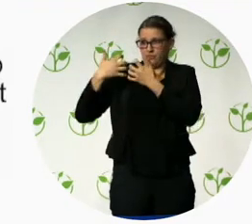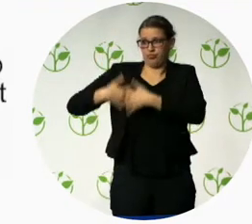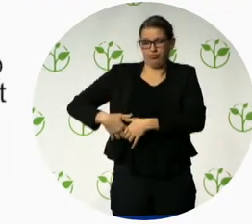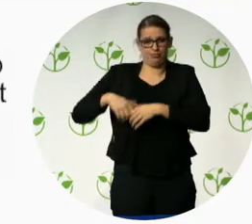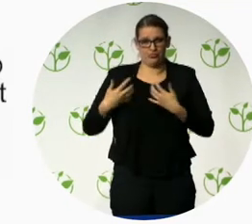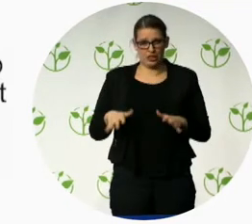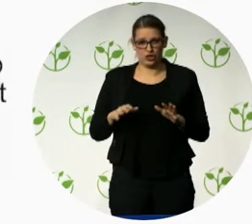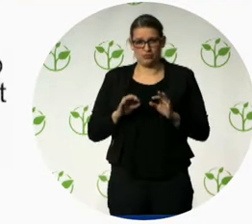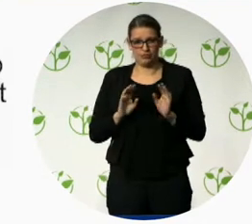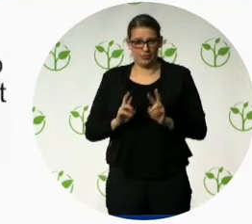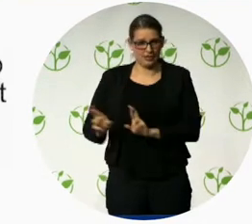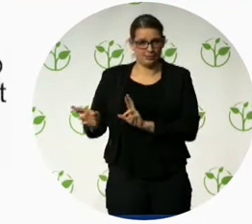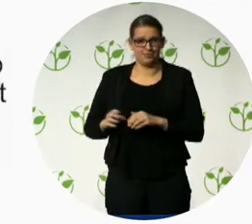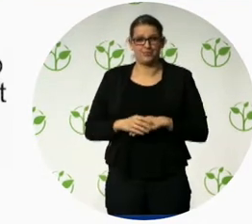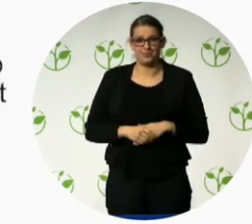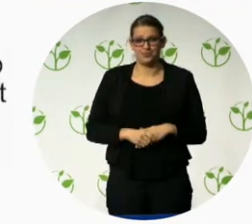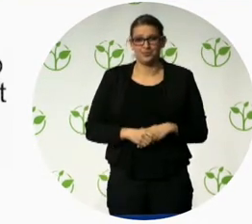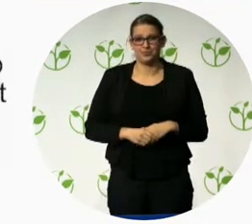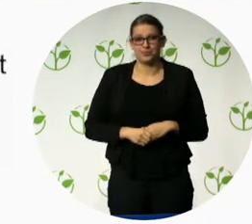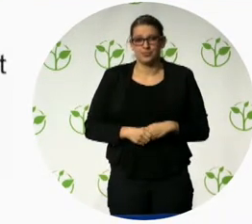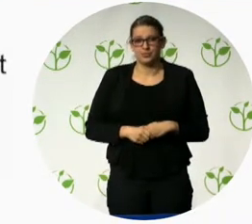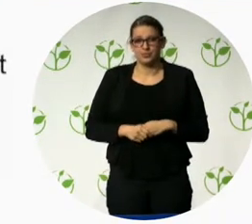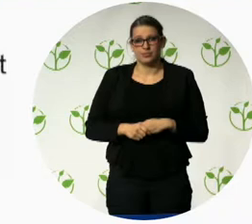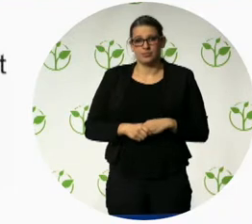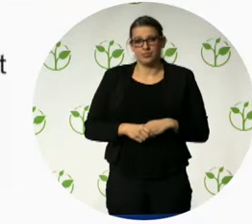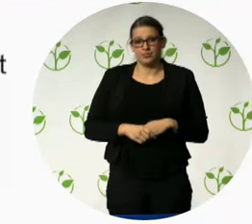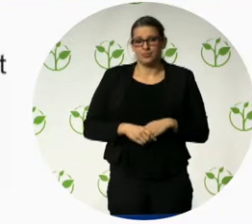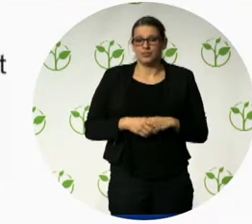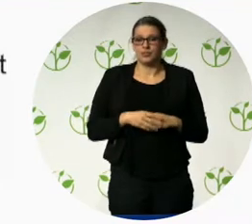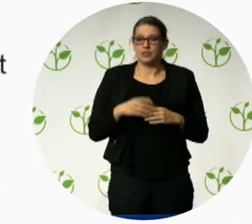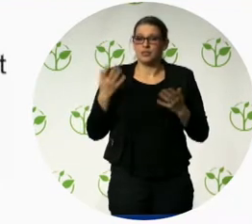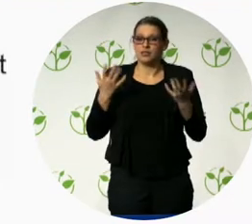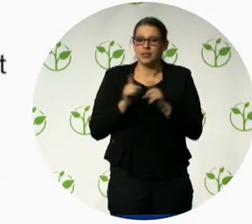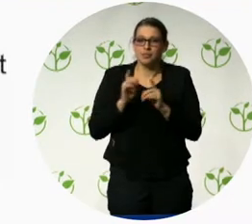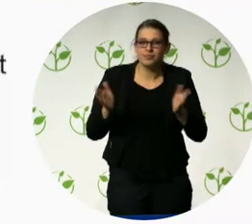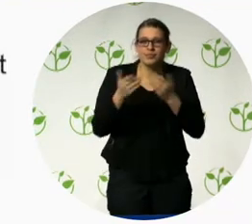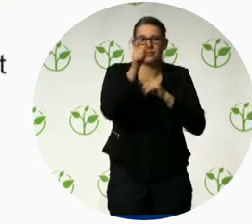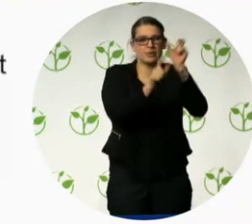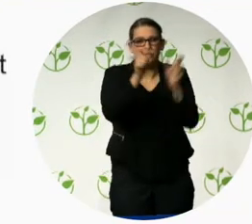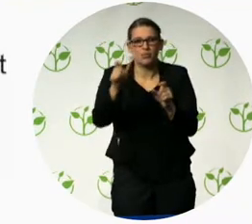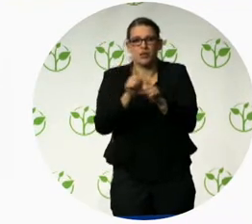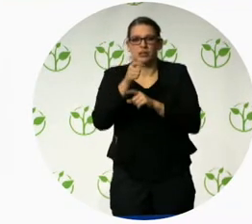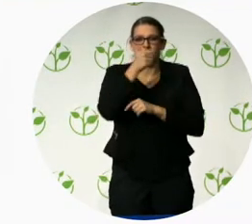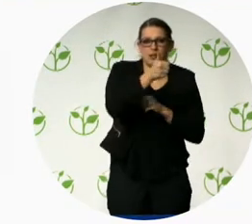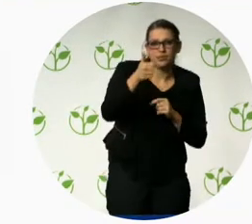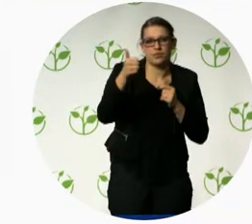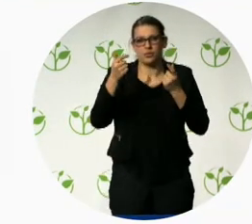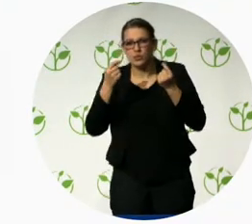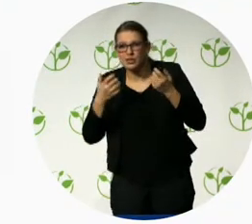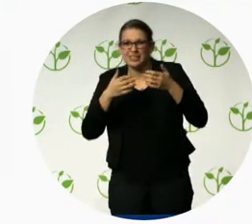solutions to be productive. Imagine somebody comes into it, you're working in a